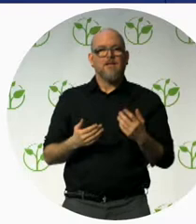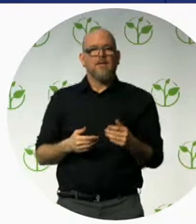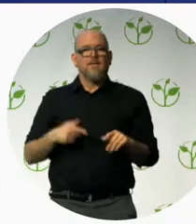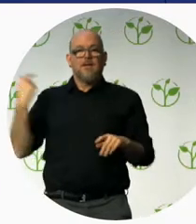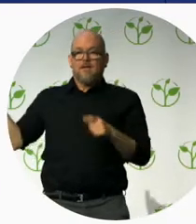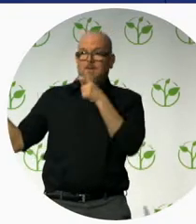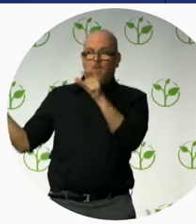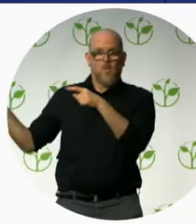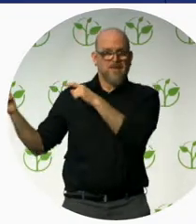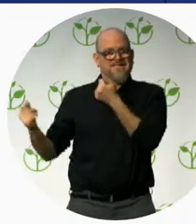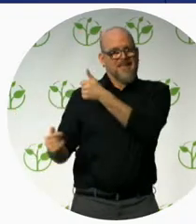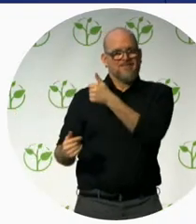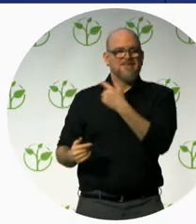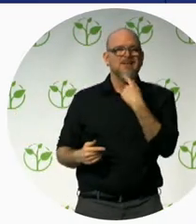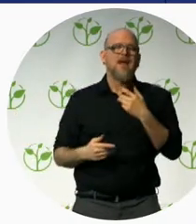Silesia.